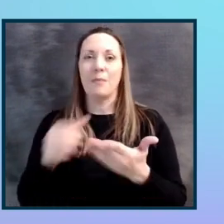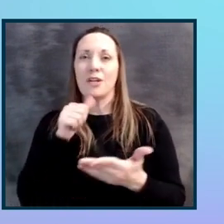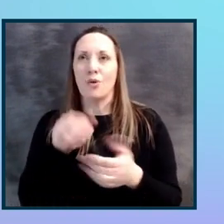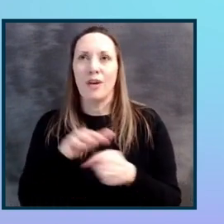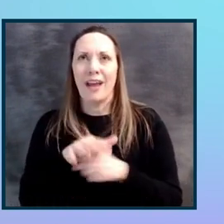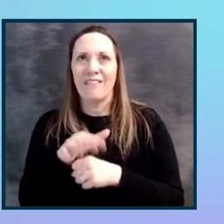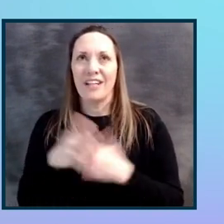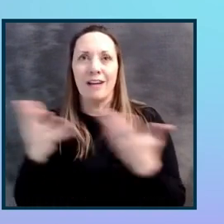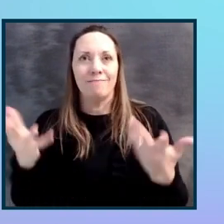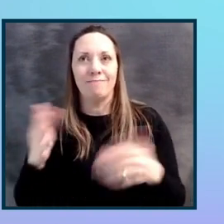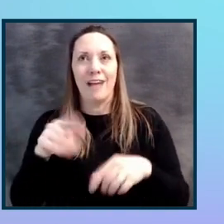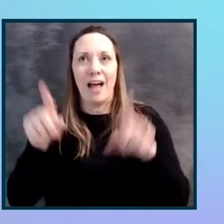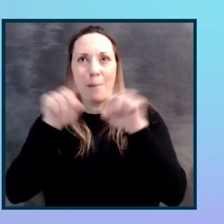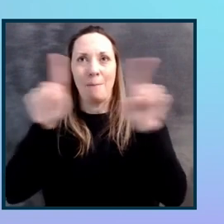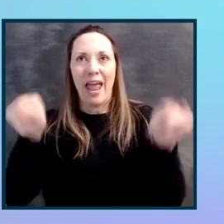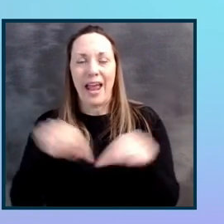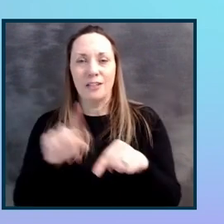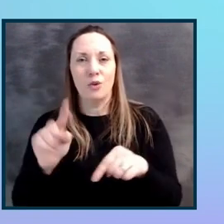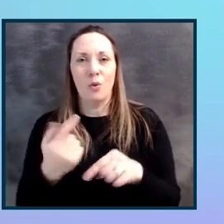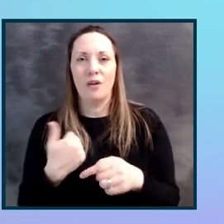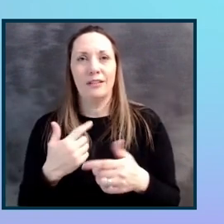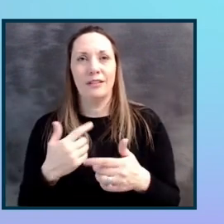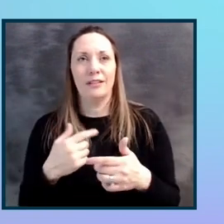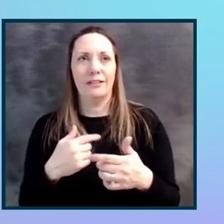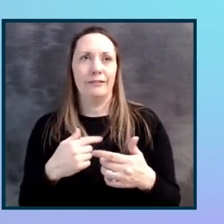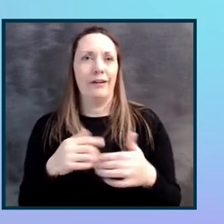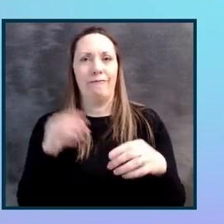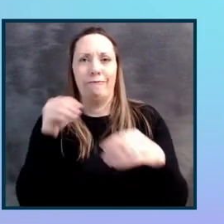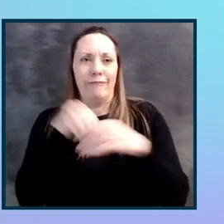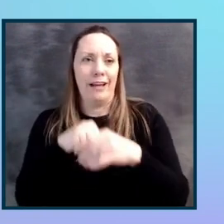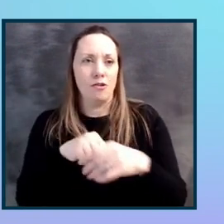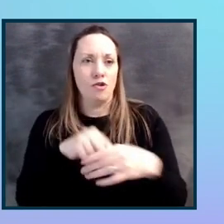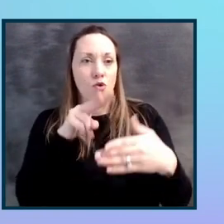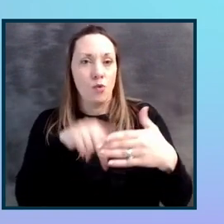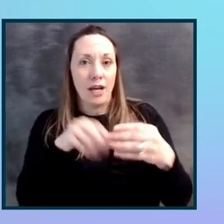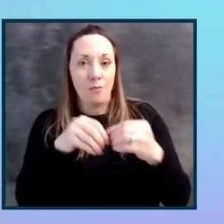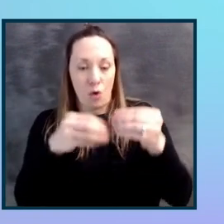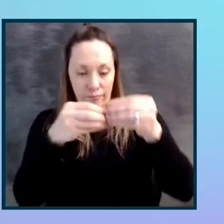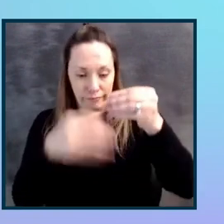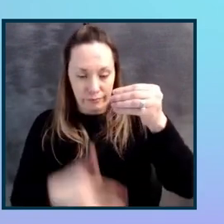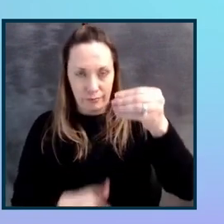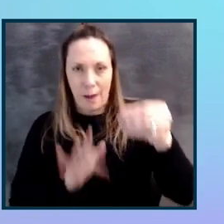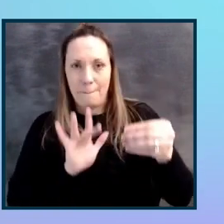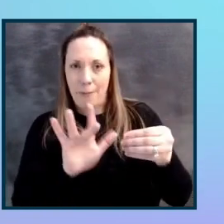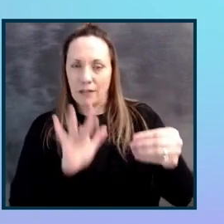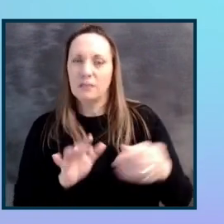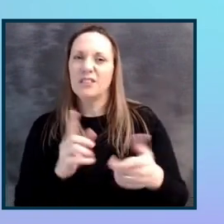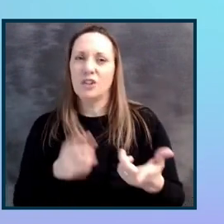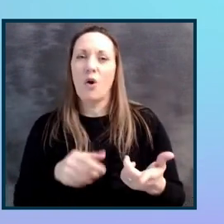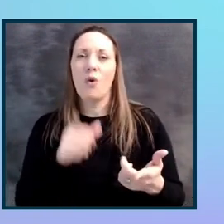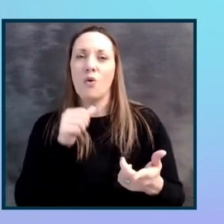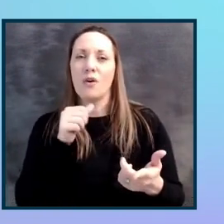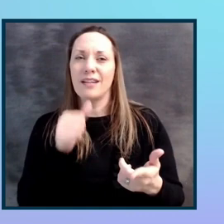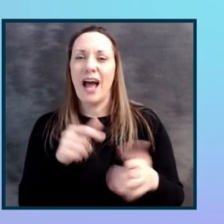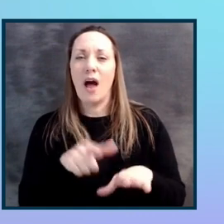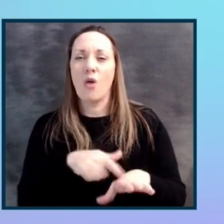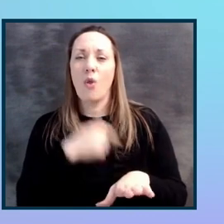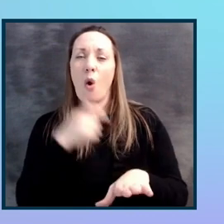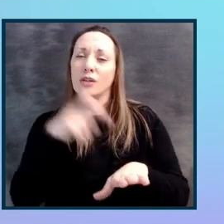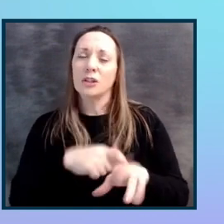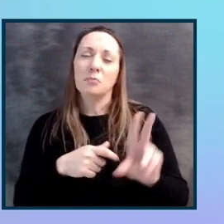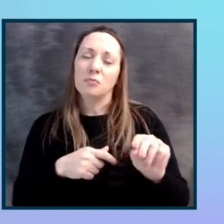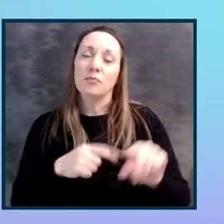the page, and you can only fit a, you know, read more here button, you can add more context into that as well. So not long term, but